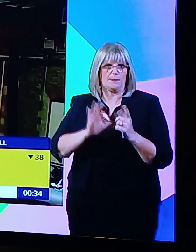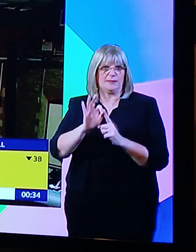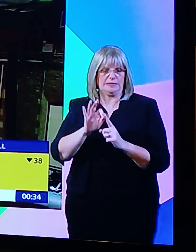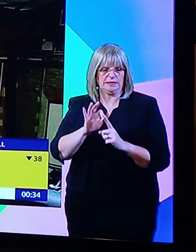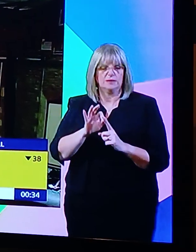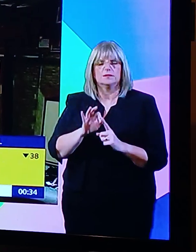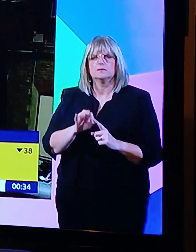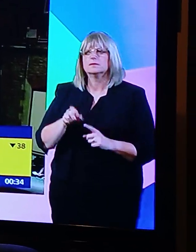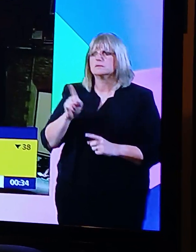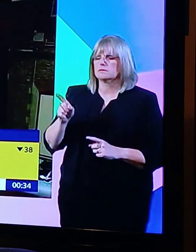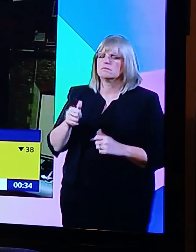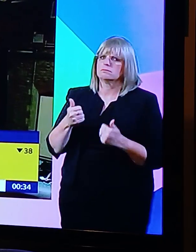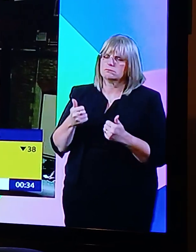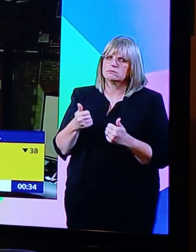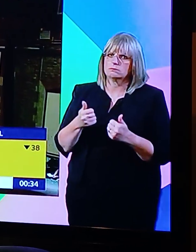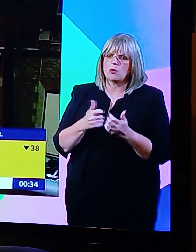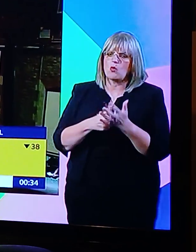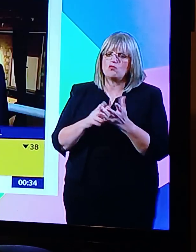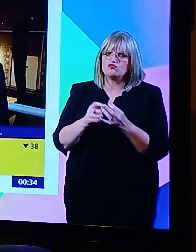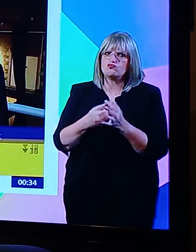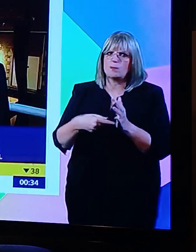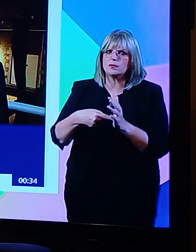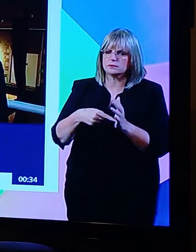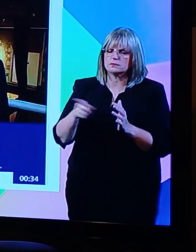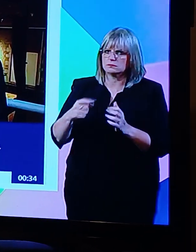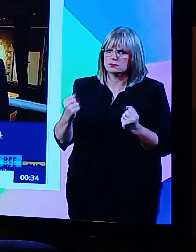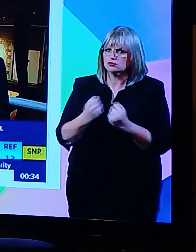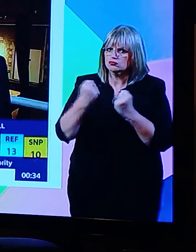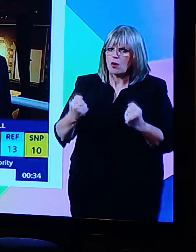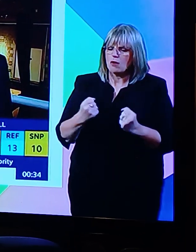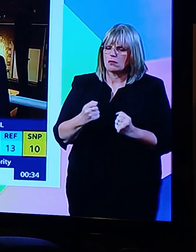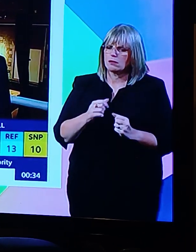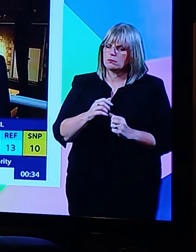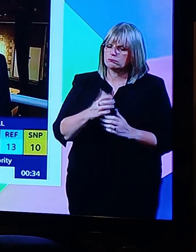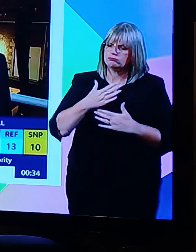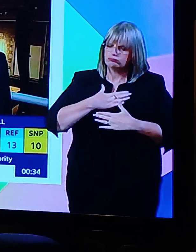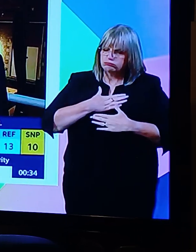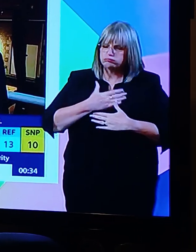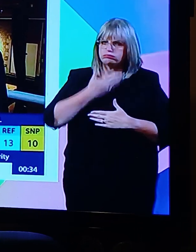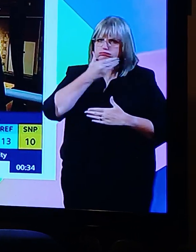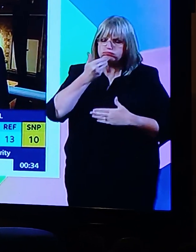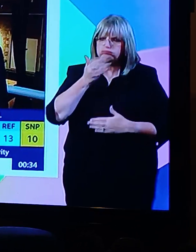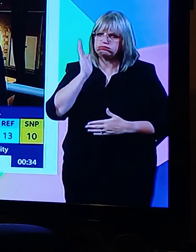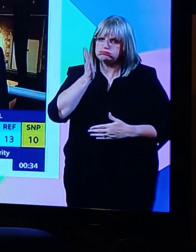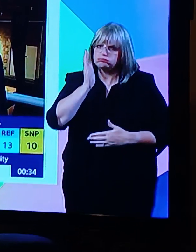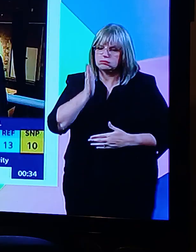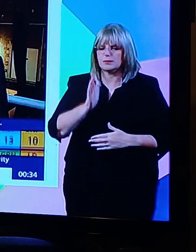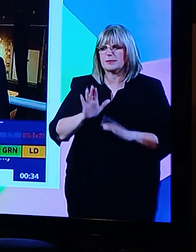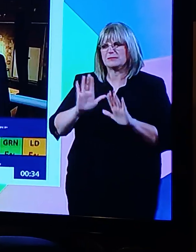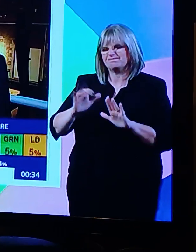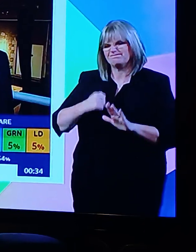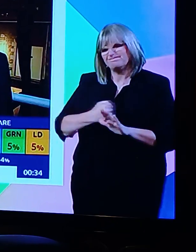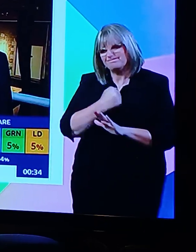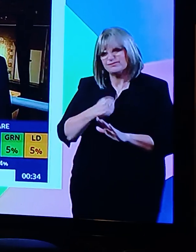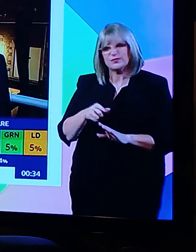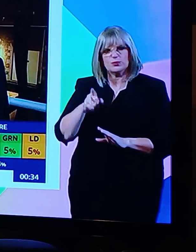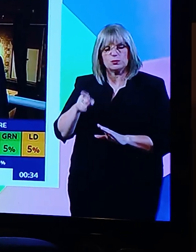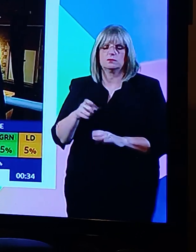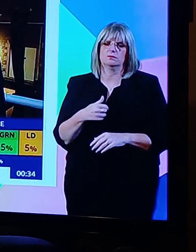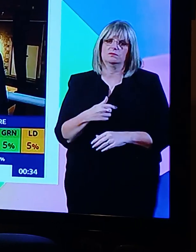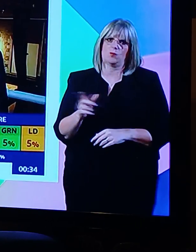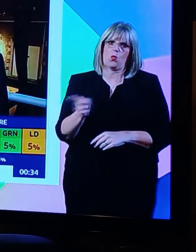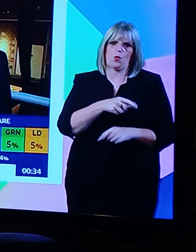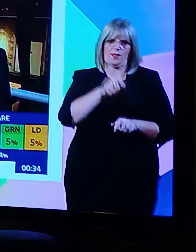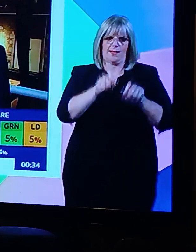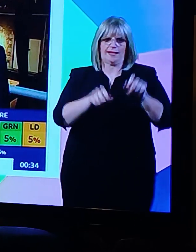stage. And, Robert Buckland, many people who do this, this is tonight from different parties' commiserations to you. We say that to all of the candidates who